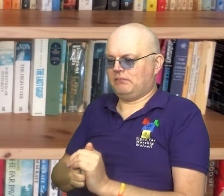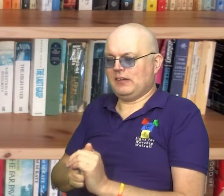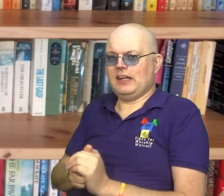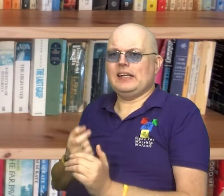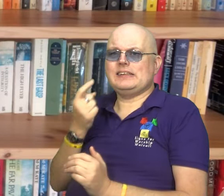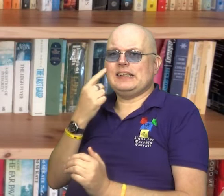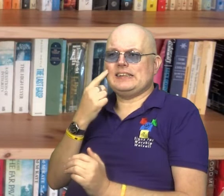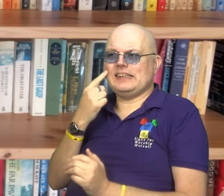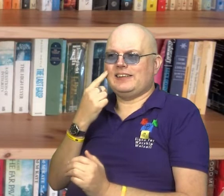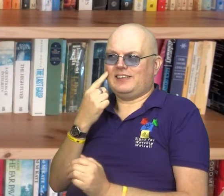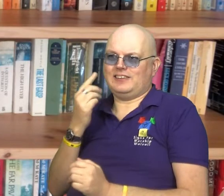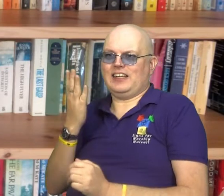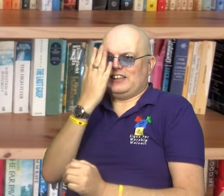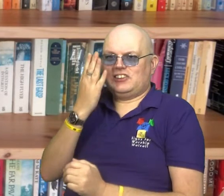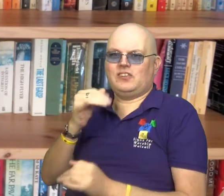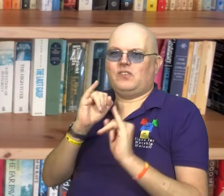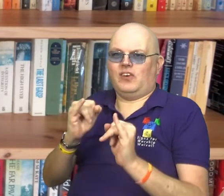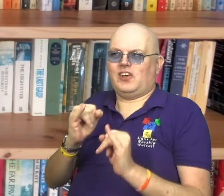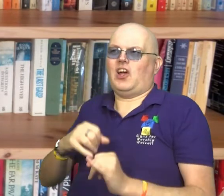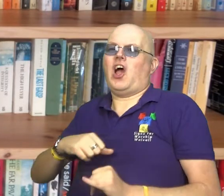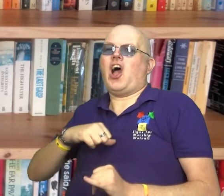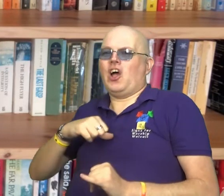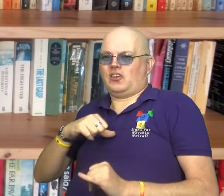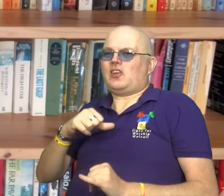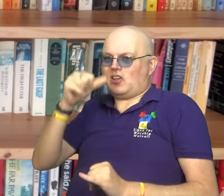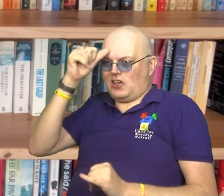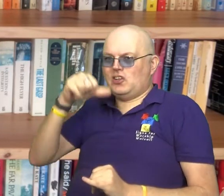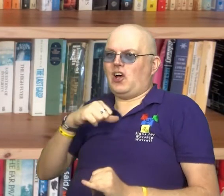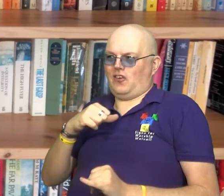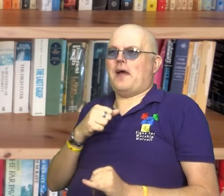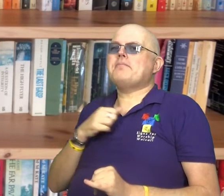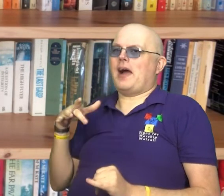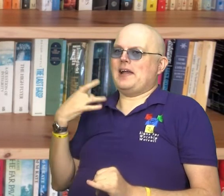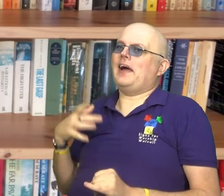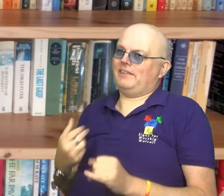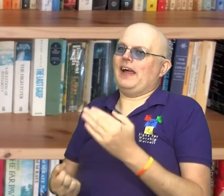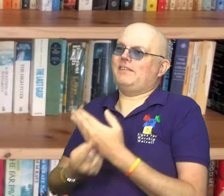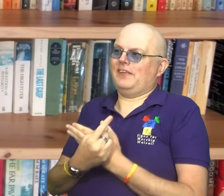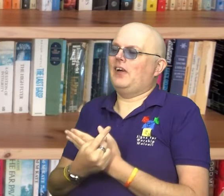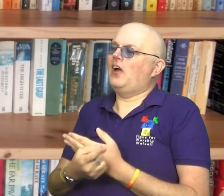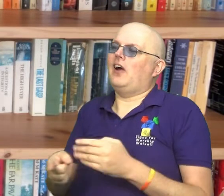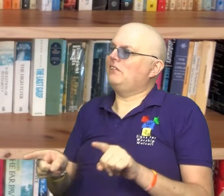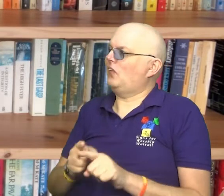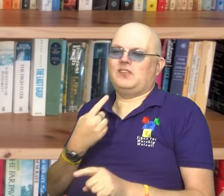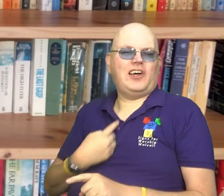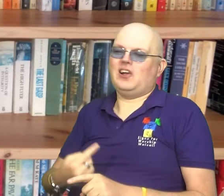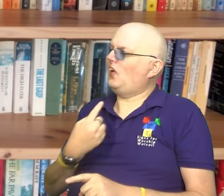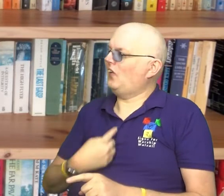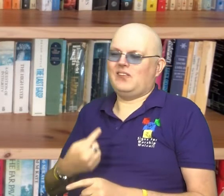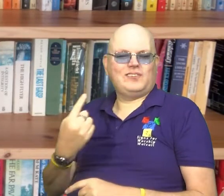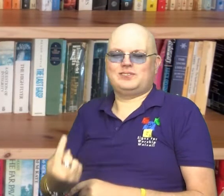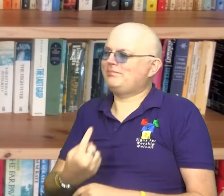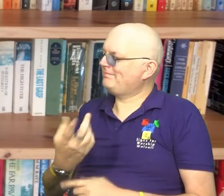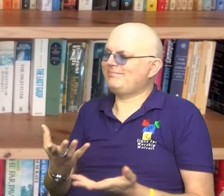easy to sometimes go into things with the wrong attitude. I know, I've had that experience in my life and I'm sure I'm not the only one.